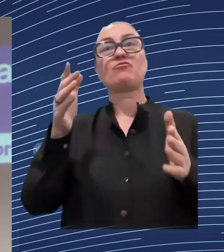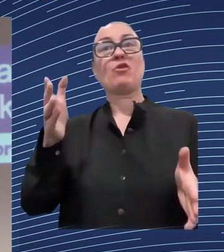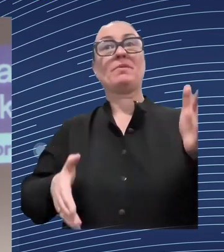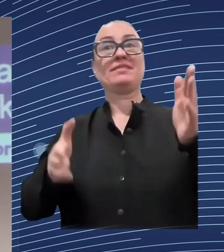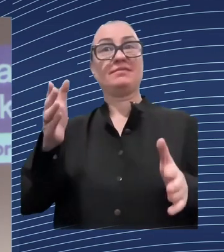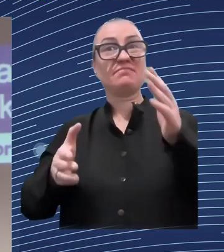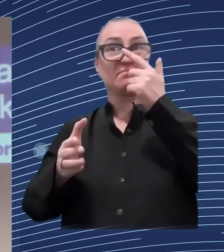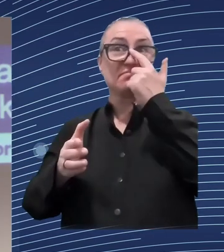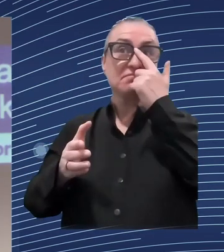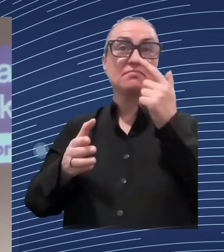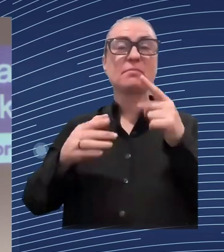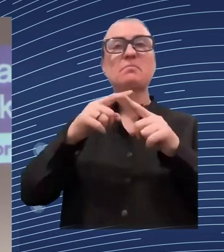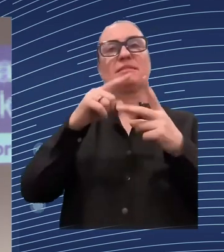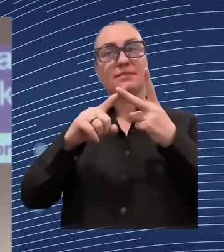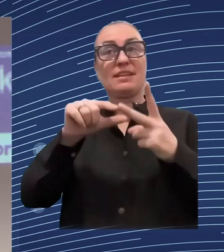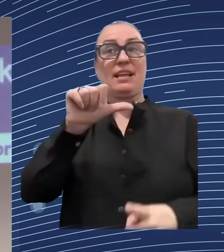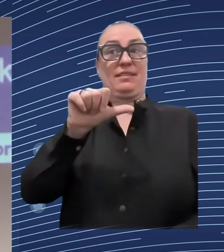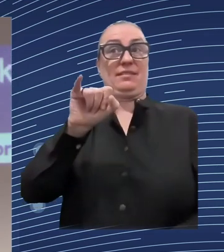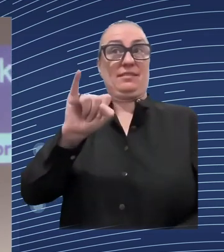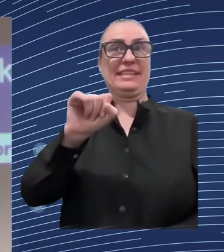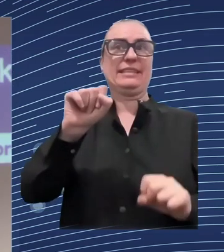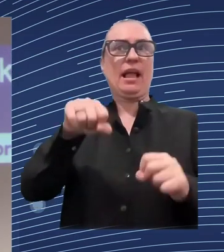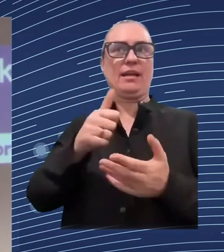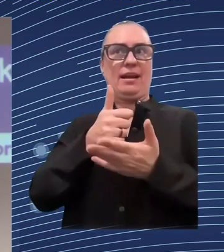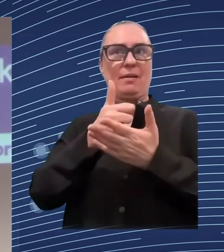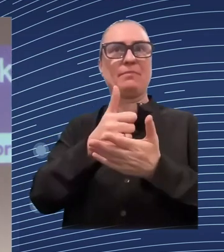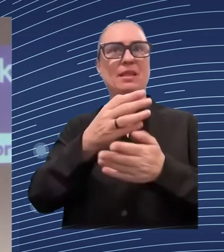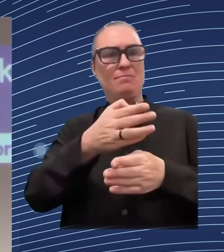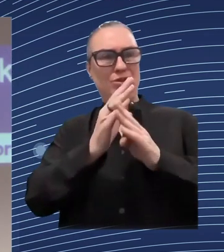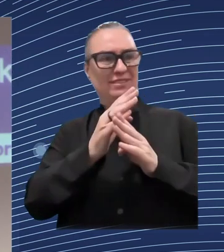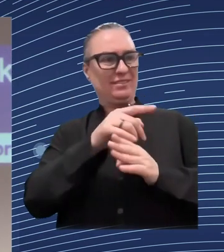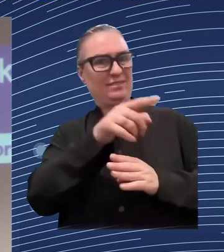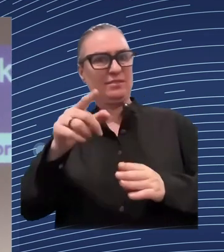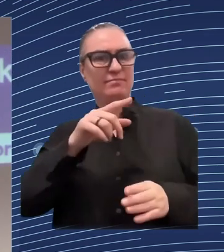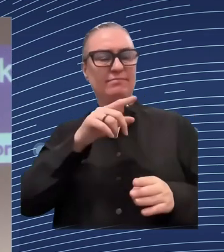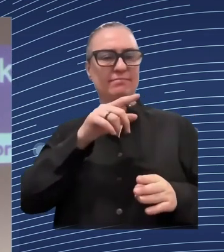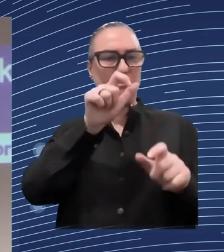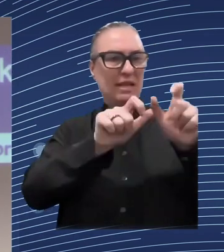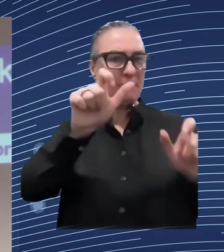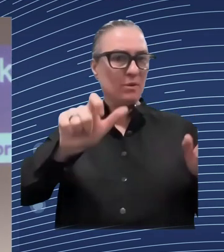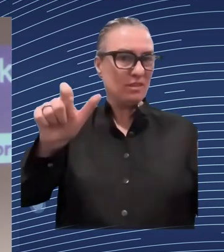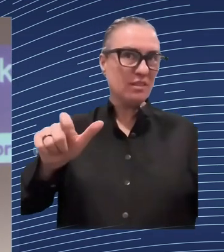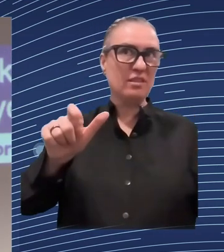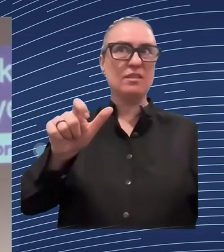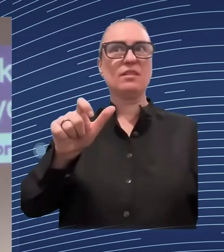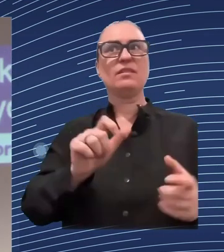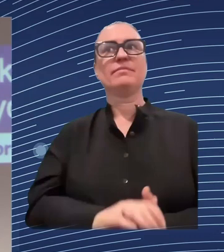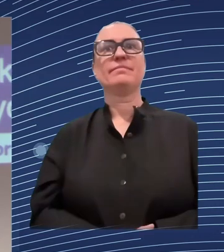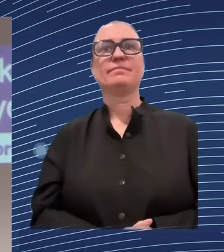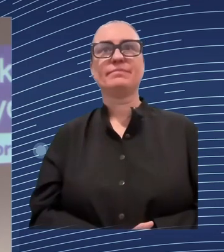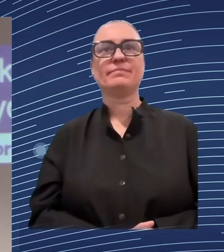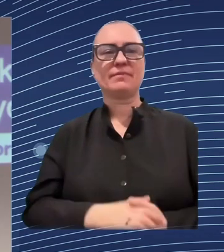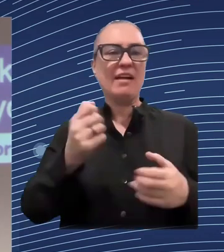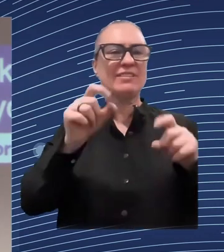Just one reflection, think it depends what you want to tax. So, digital taxation is digital